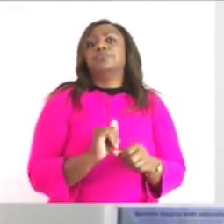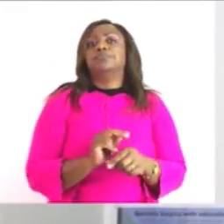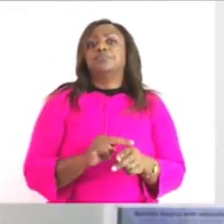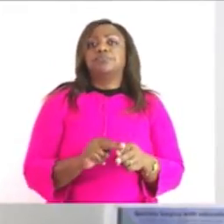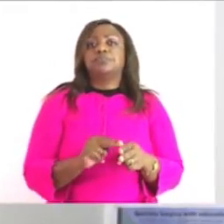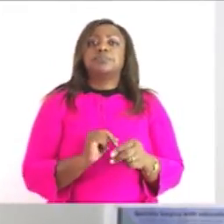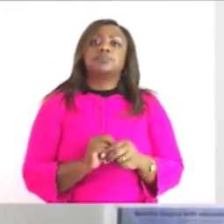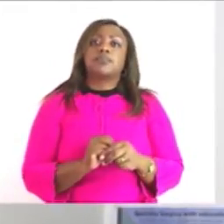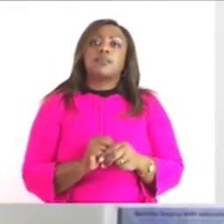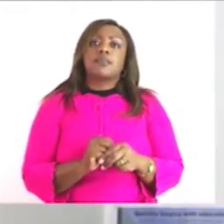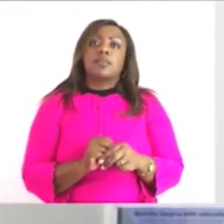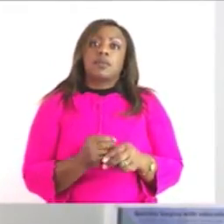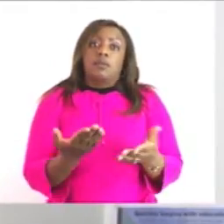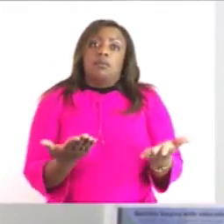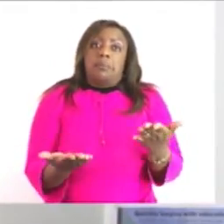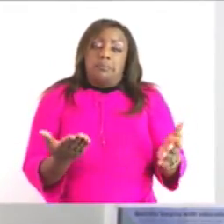ruler there